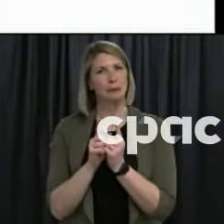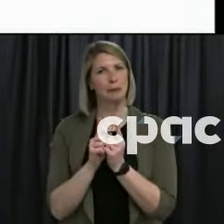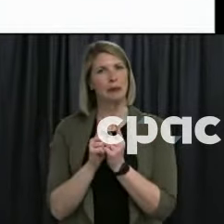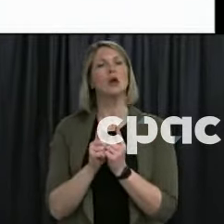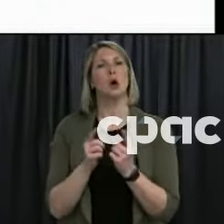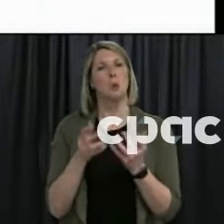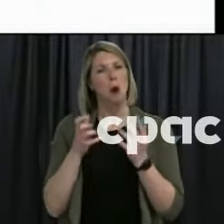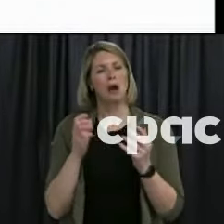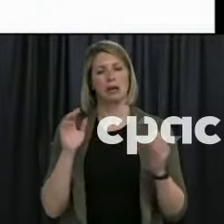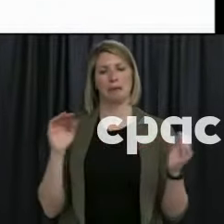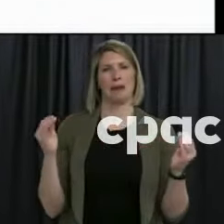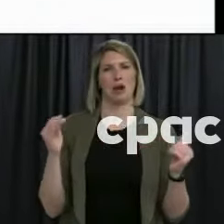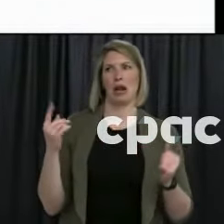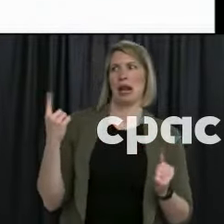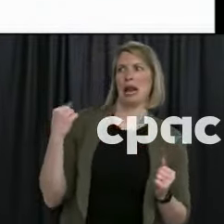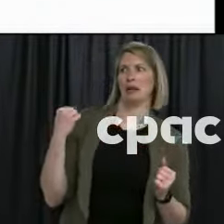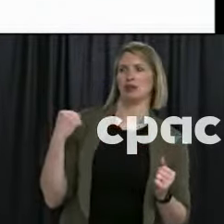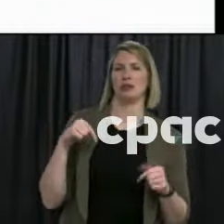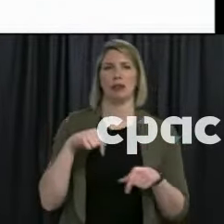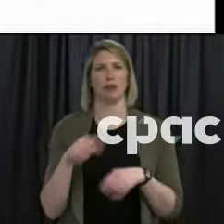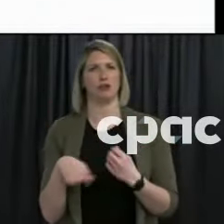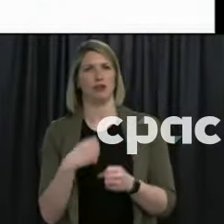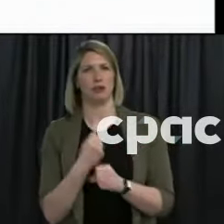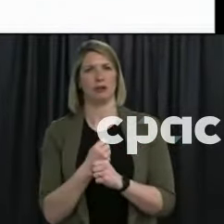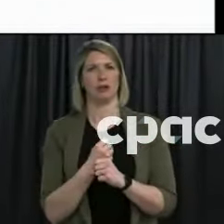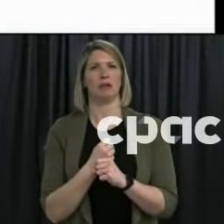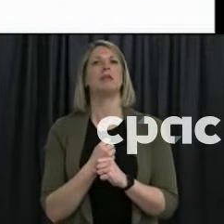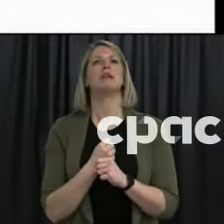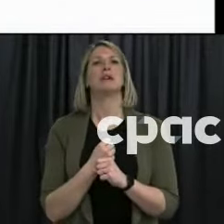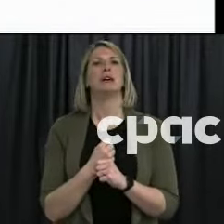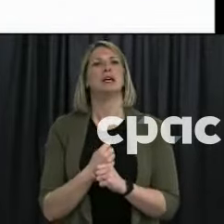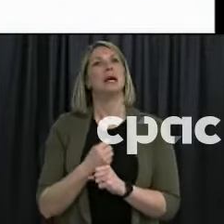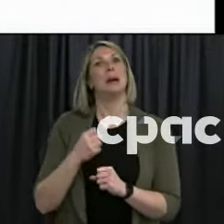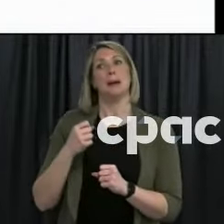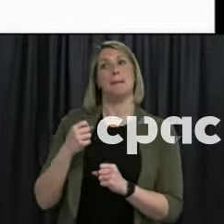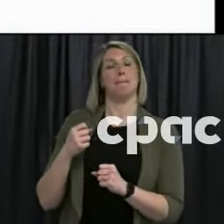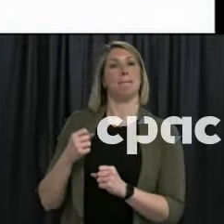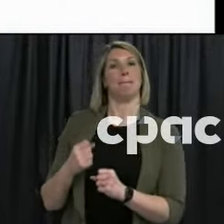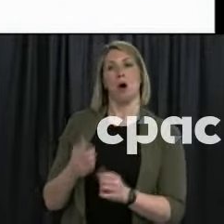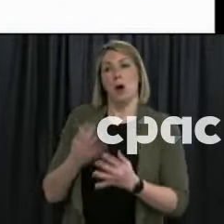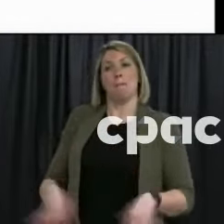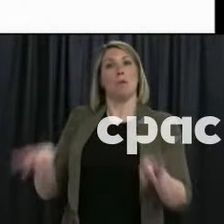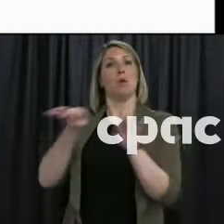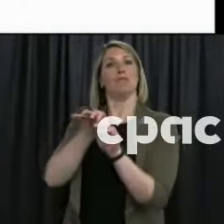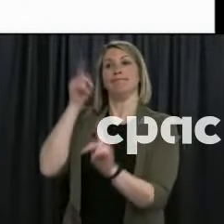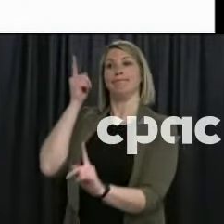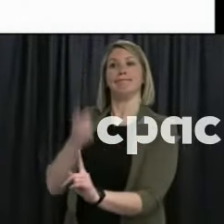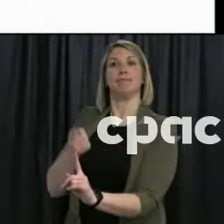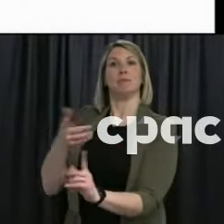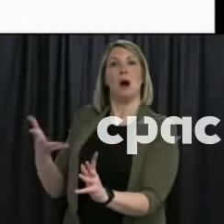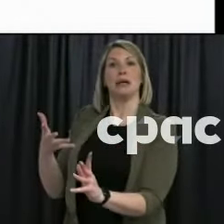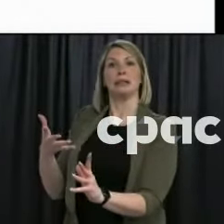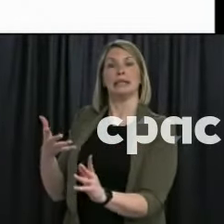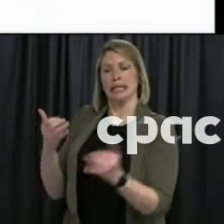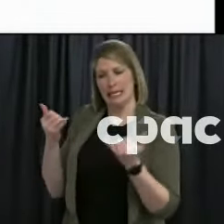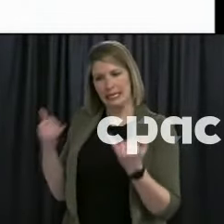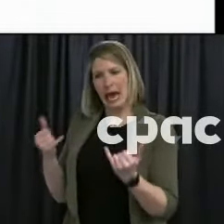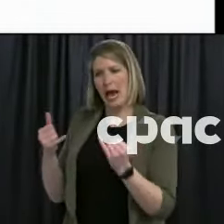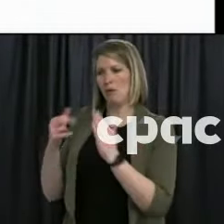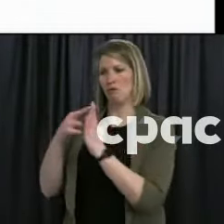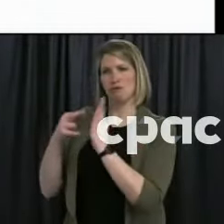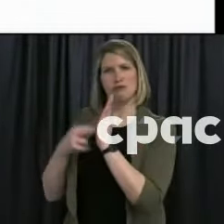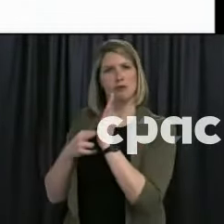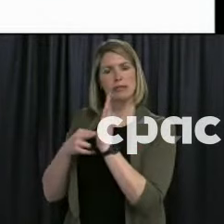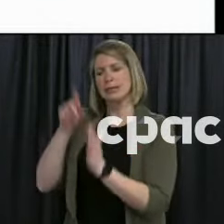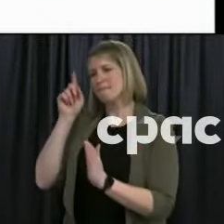were actually reported really highlighting that we really have to respect the new variant because more transmission means more